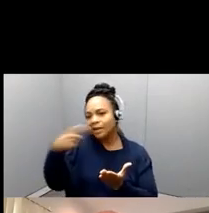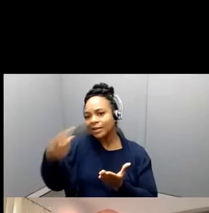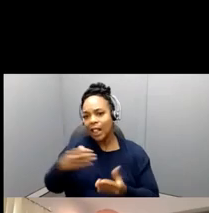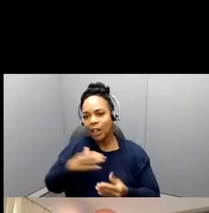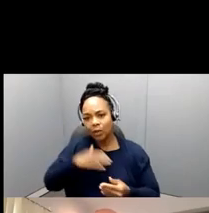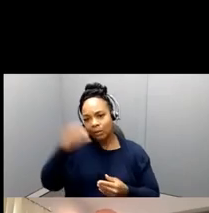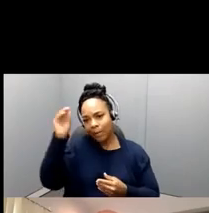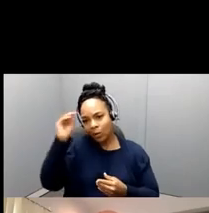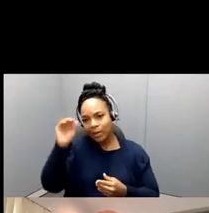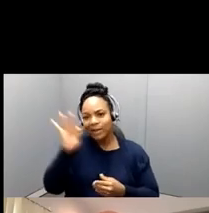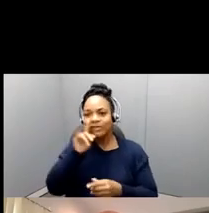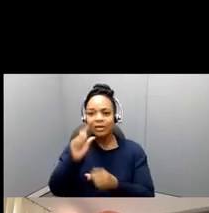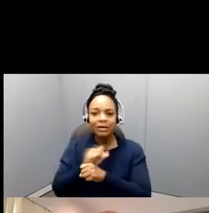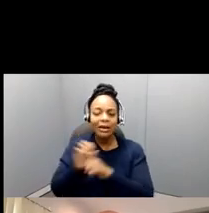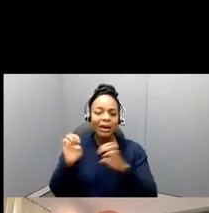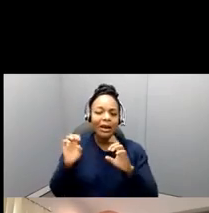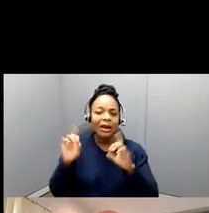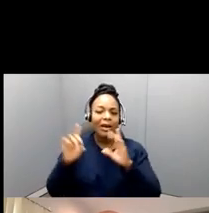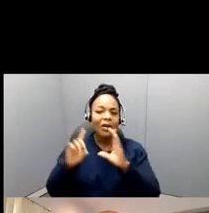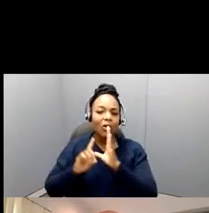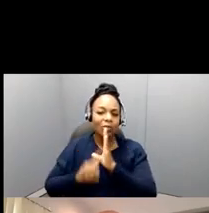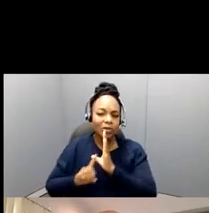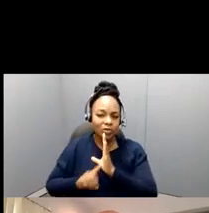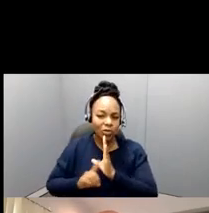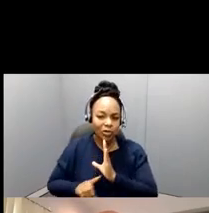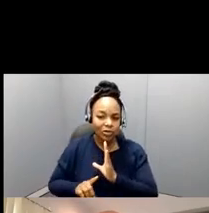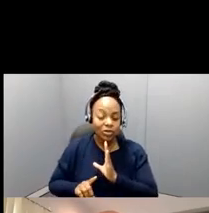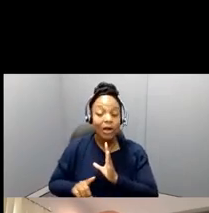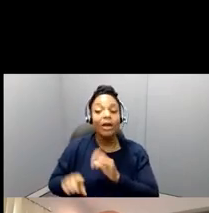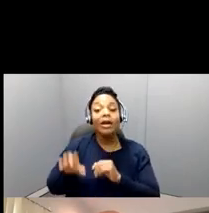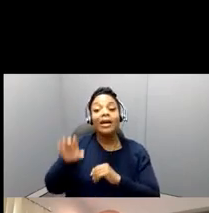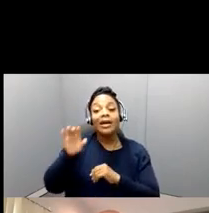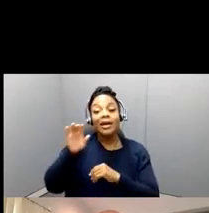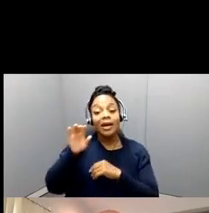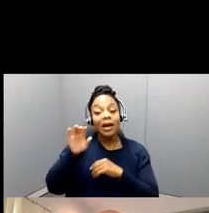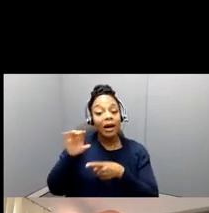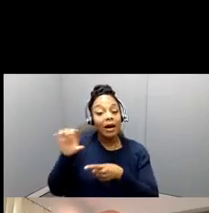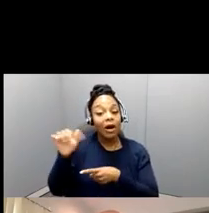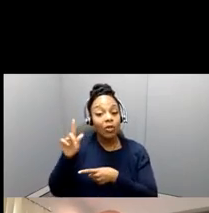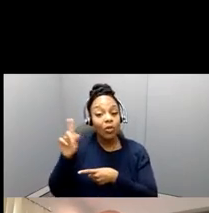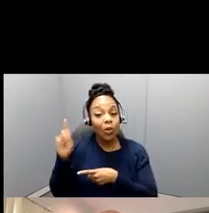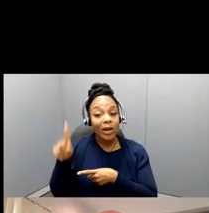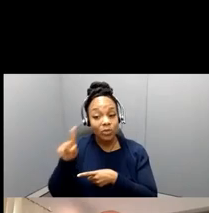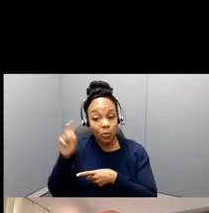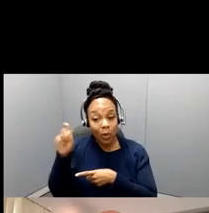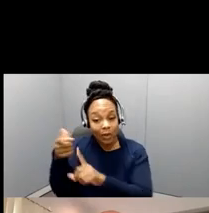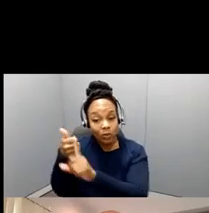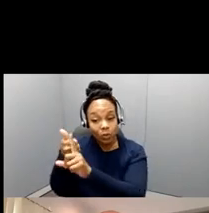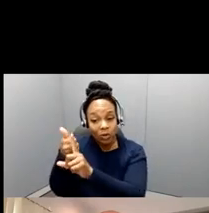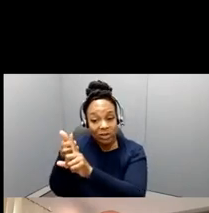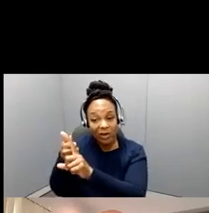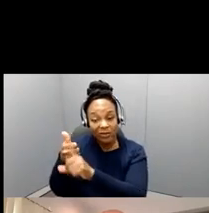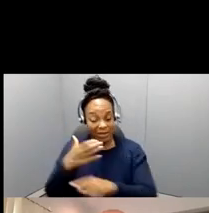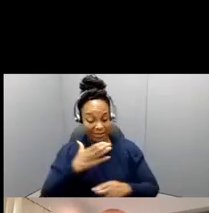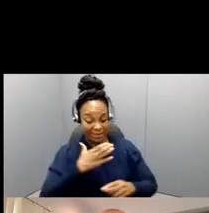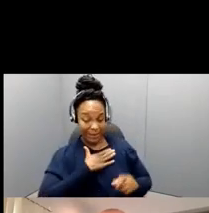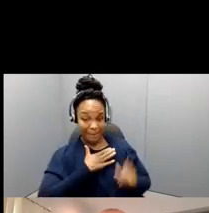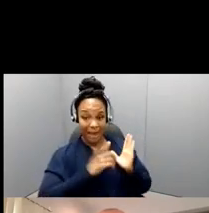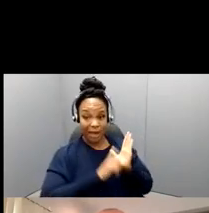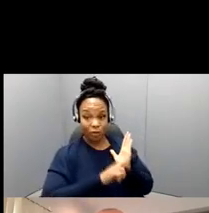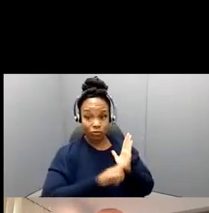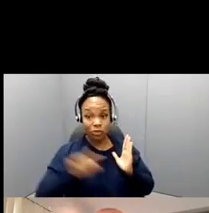the literature you're citing, is the literature from an education perspective. A lot of times, there's times, studies that are around things like health,